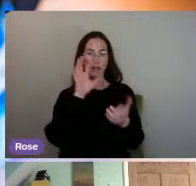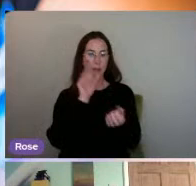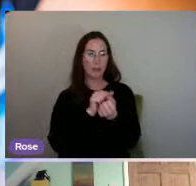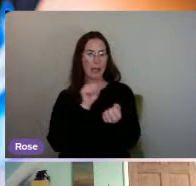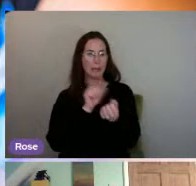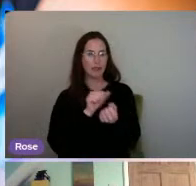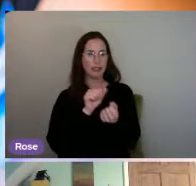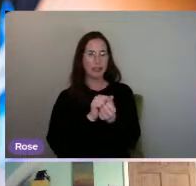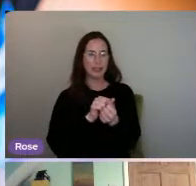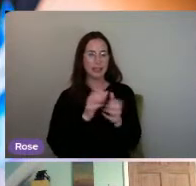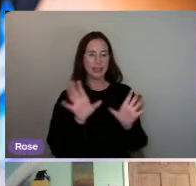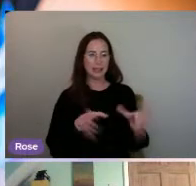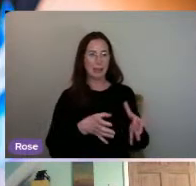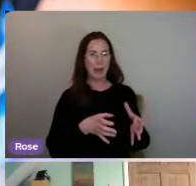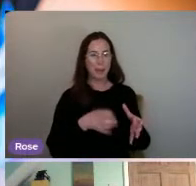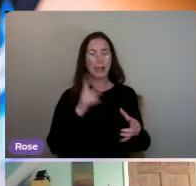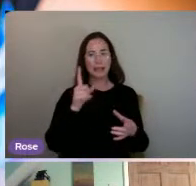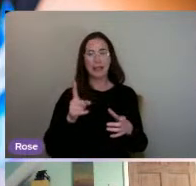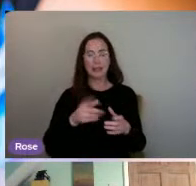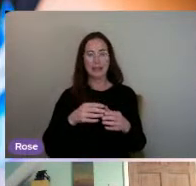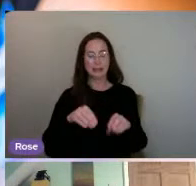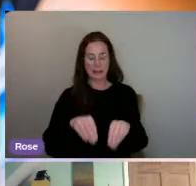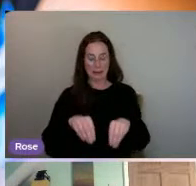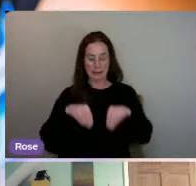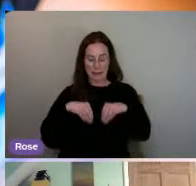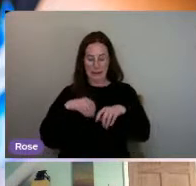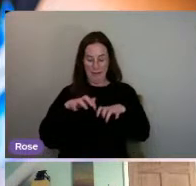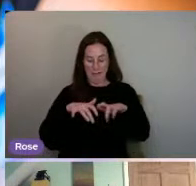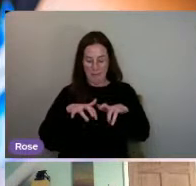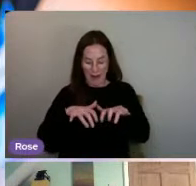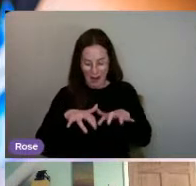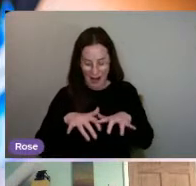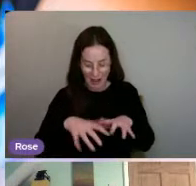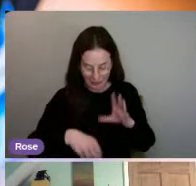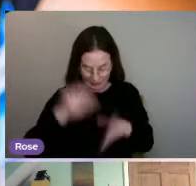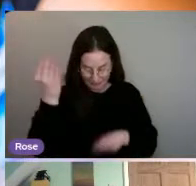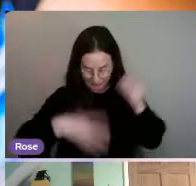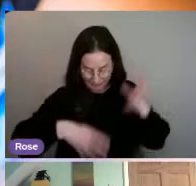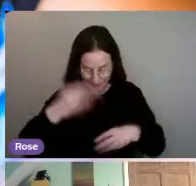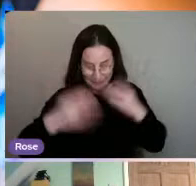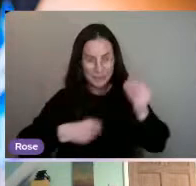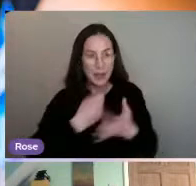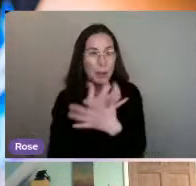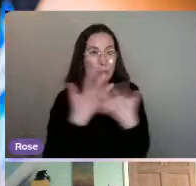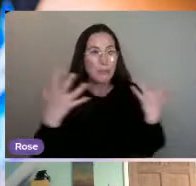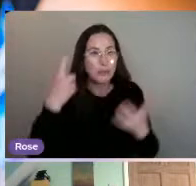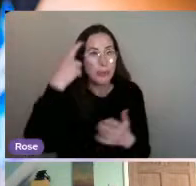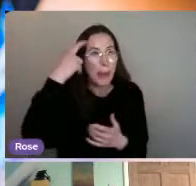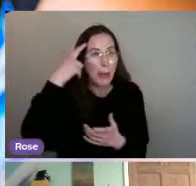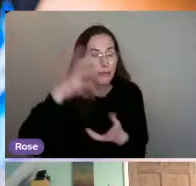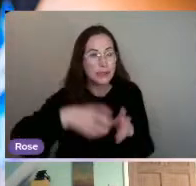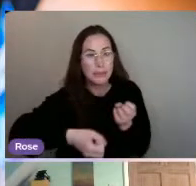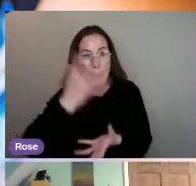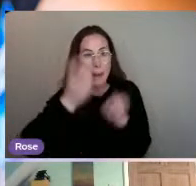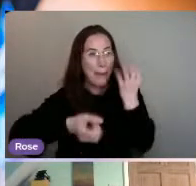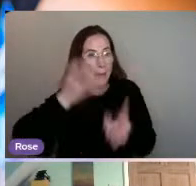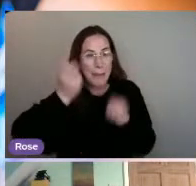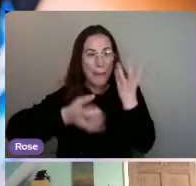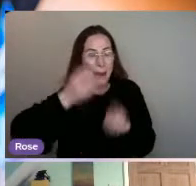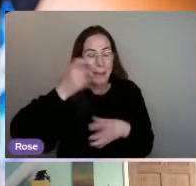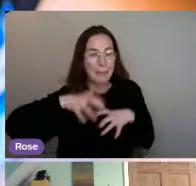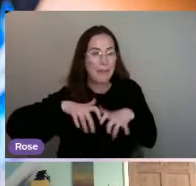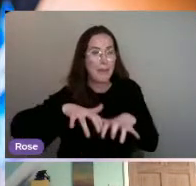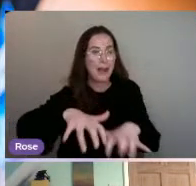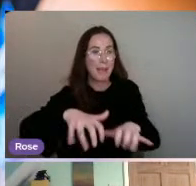department, and he's opened a filing cabinet, and all sorts of memories are exploding out of the drawer of the cabinet.